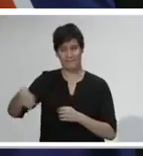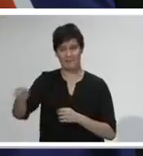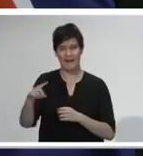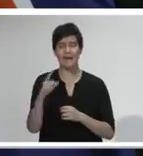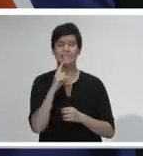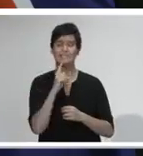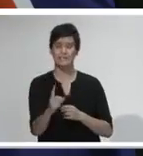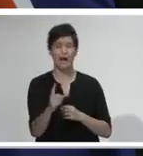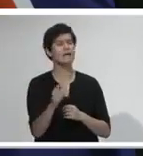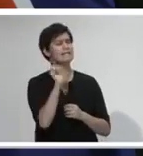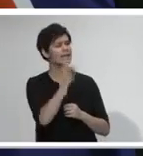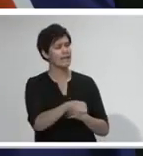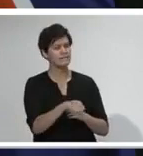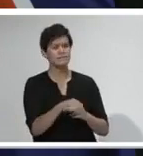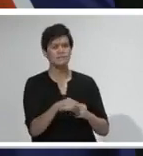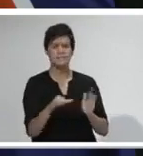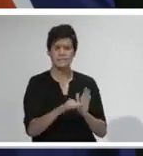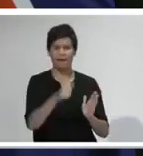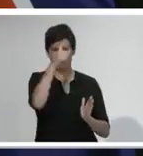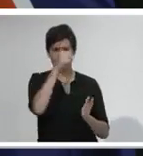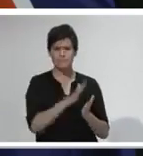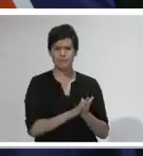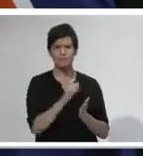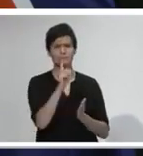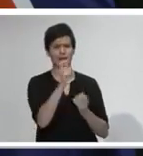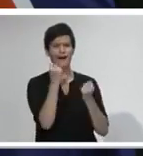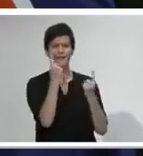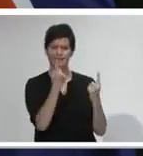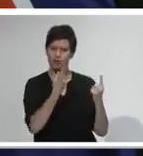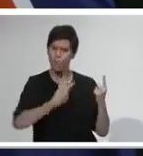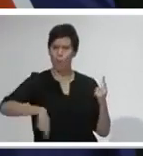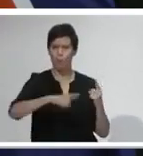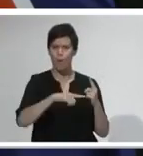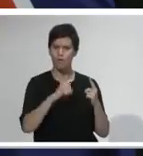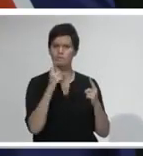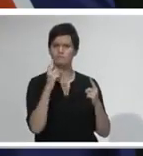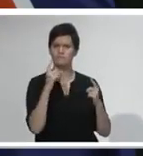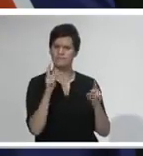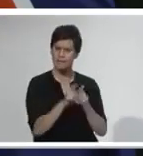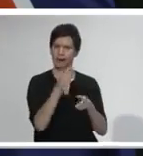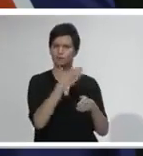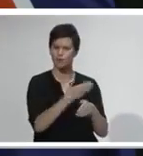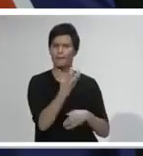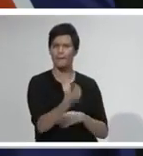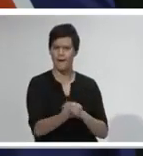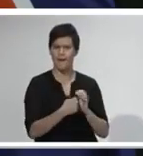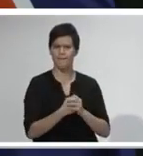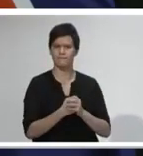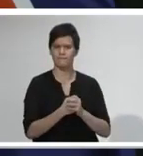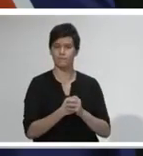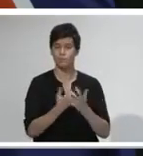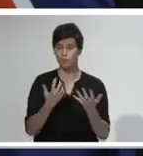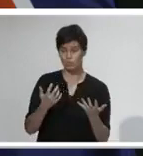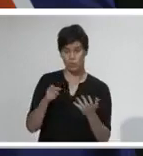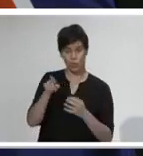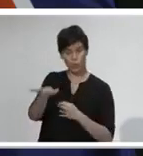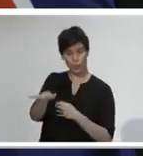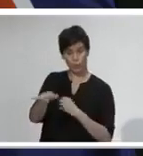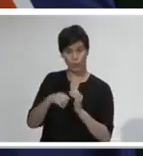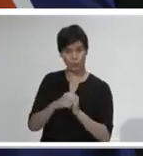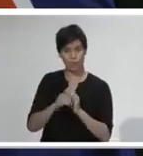experiencing, that they still recognise the collective mission we all have right now. That group are our small business owners and operators.